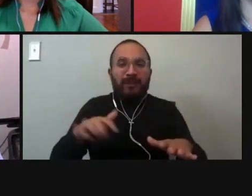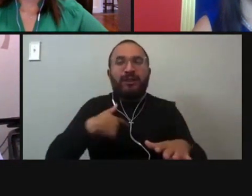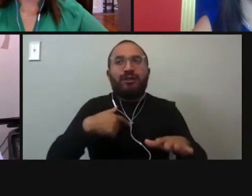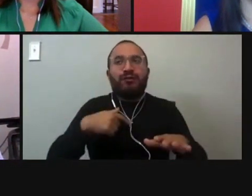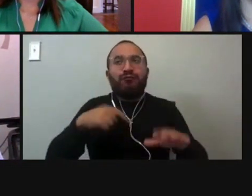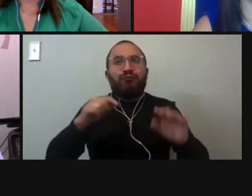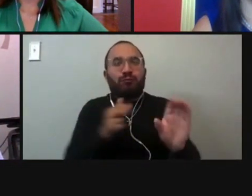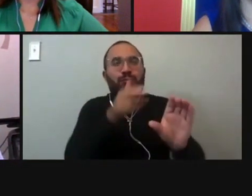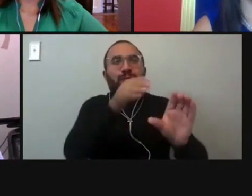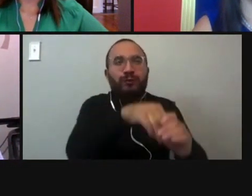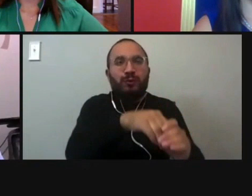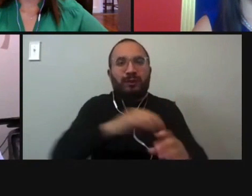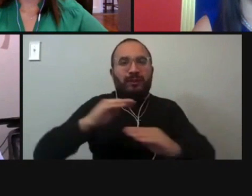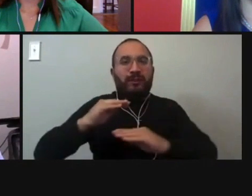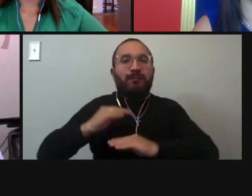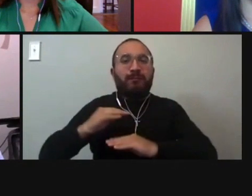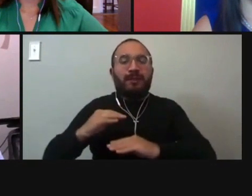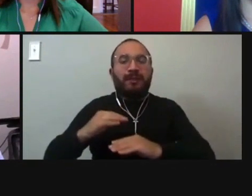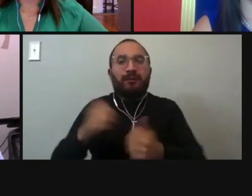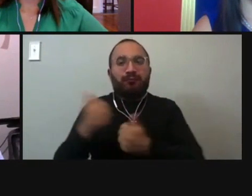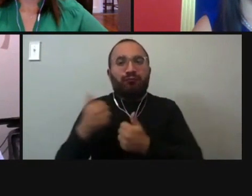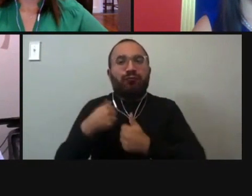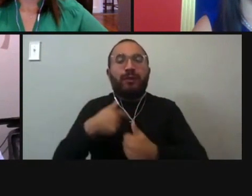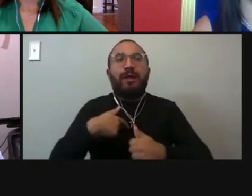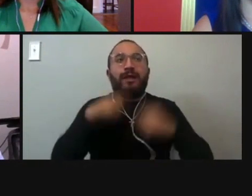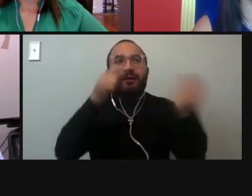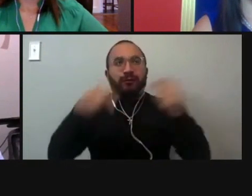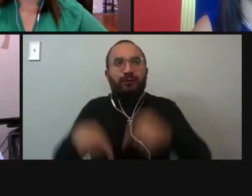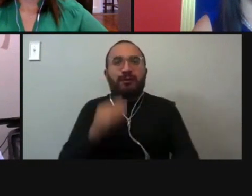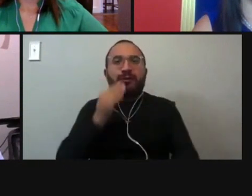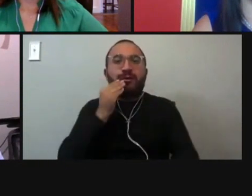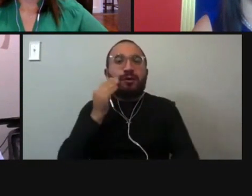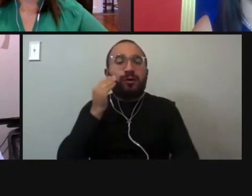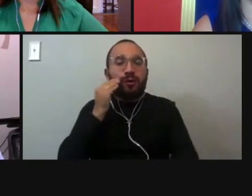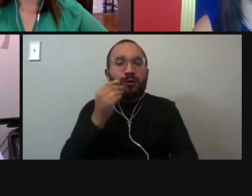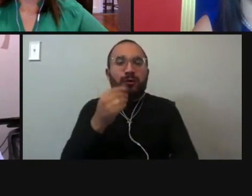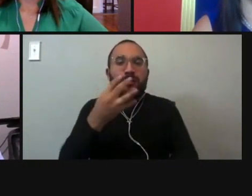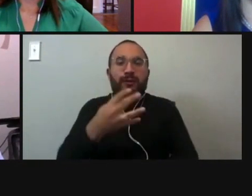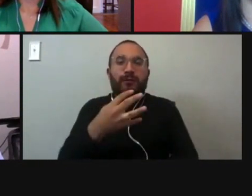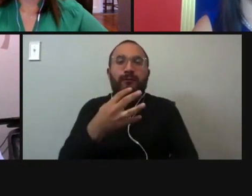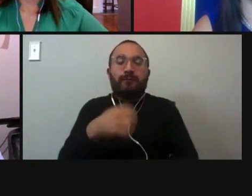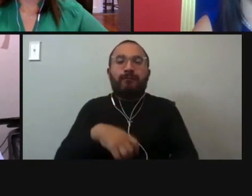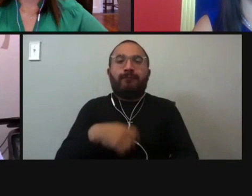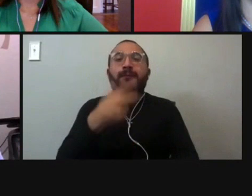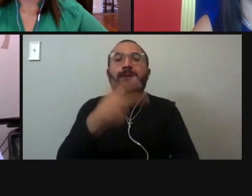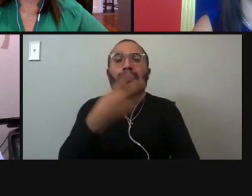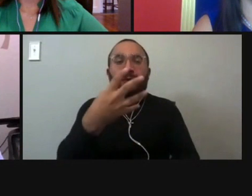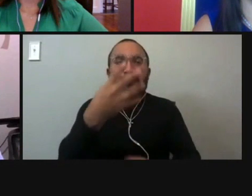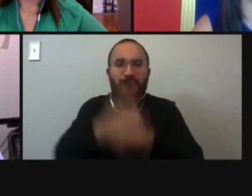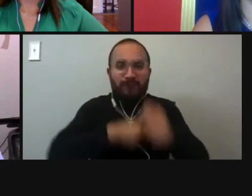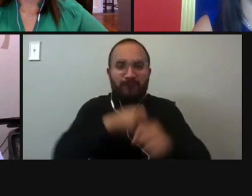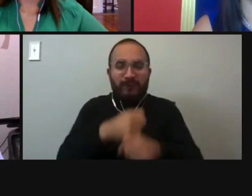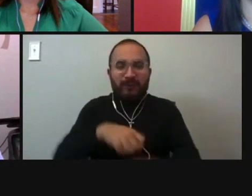in San Diego. Returned home and spent the next 34 years as a firefighter paramedic.